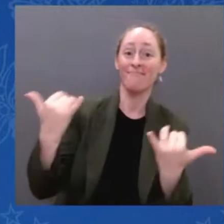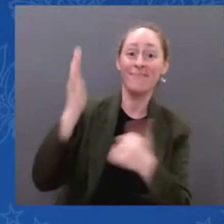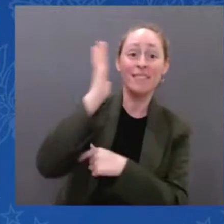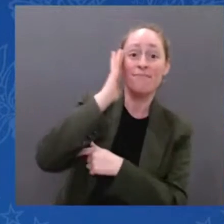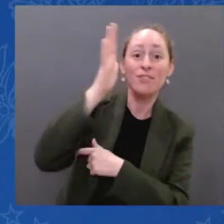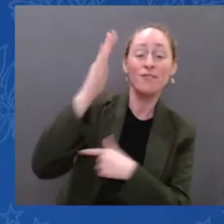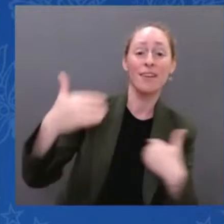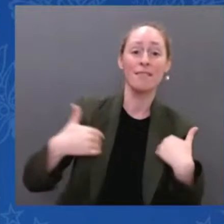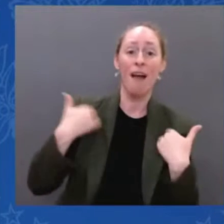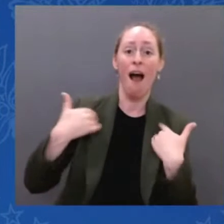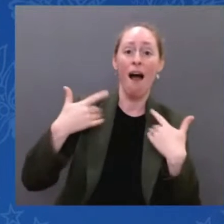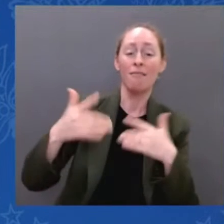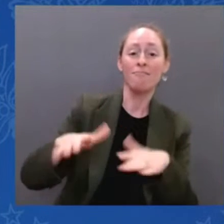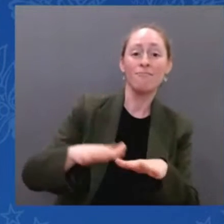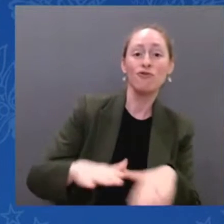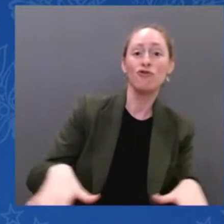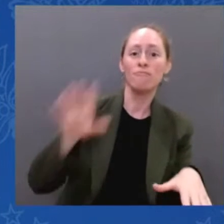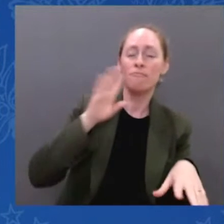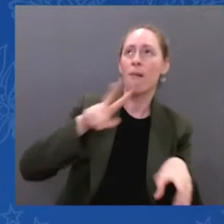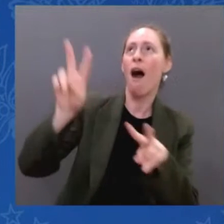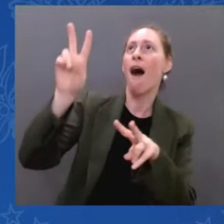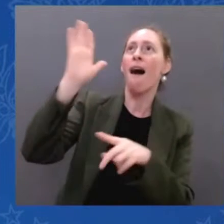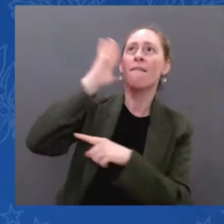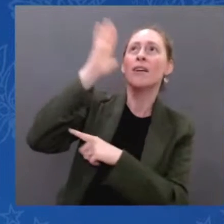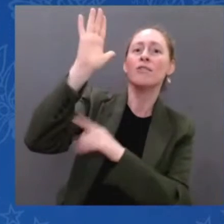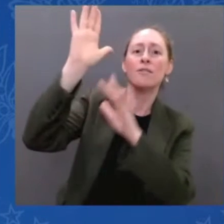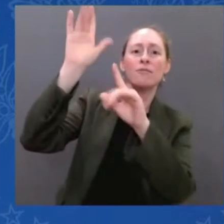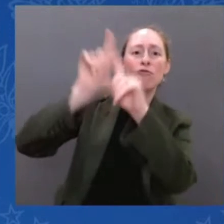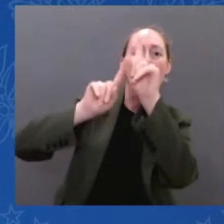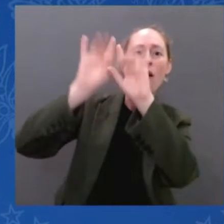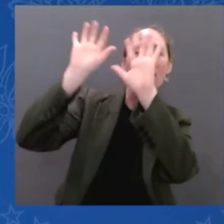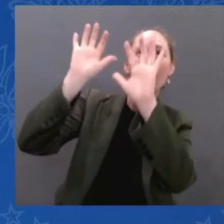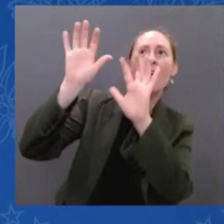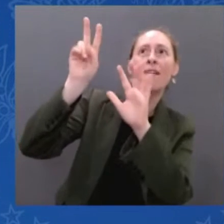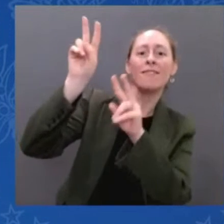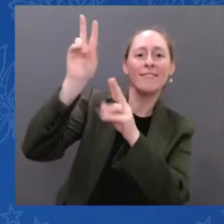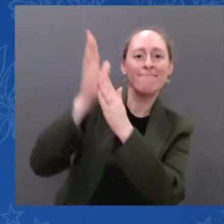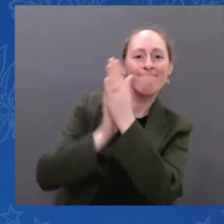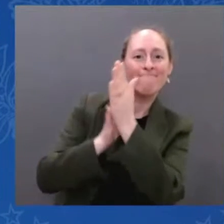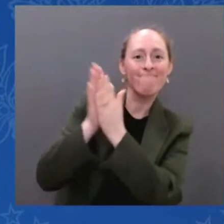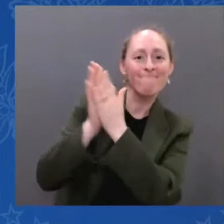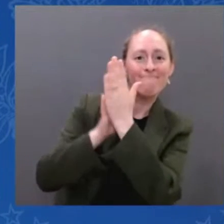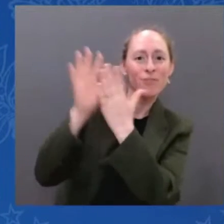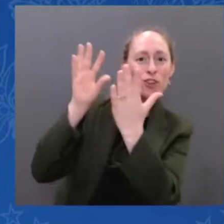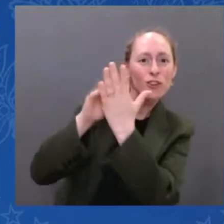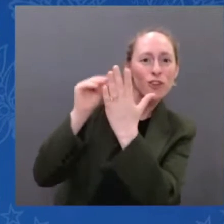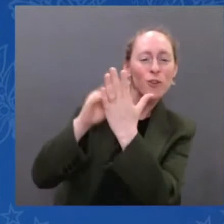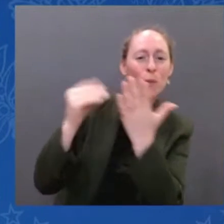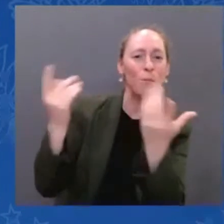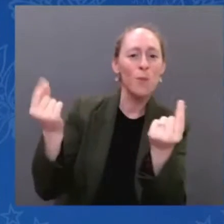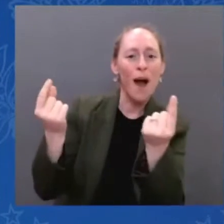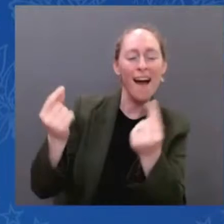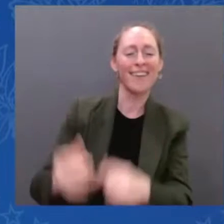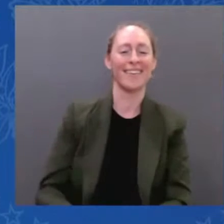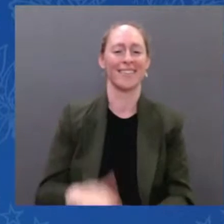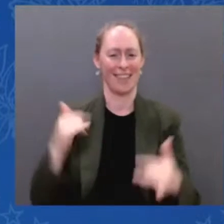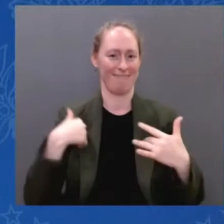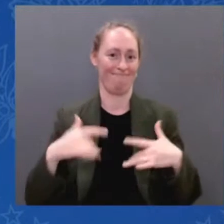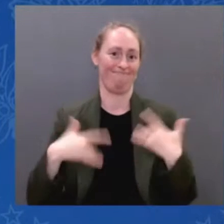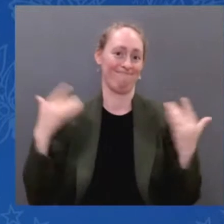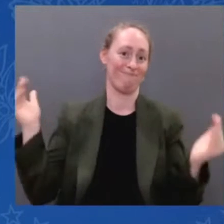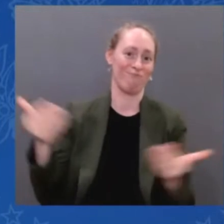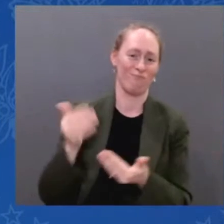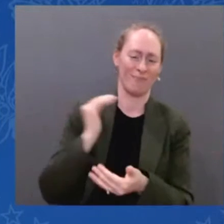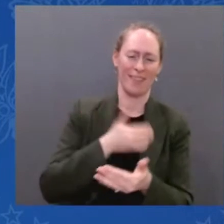who has always believed in the power of American innovation and international cooperation to achieve